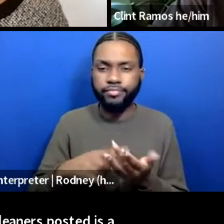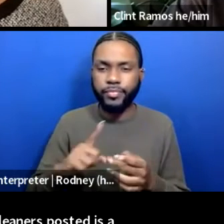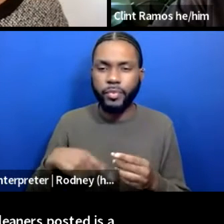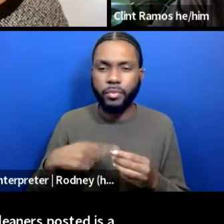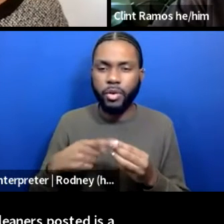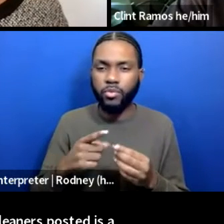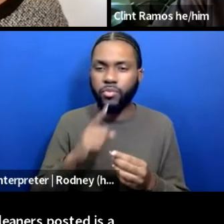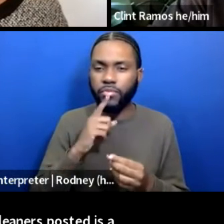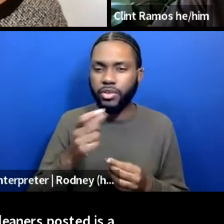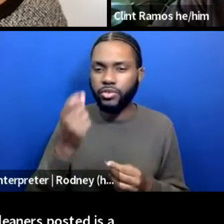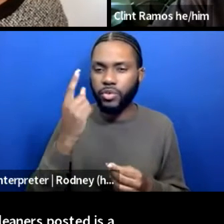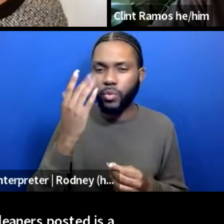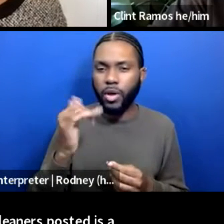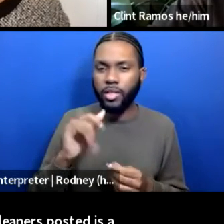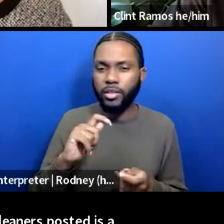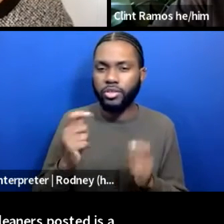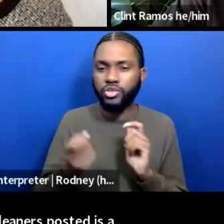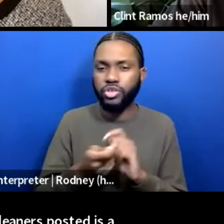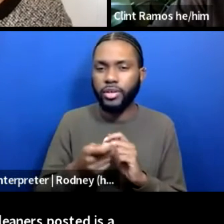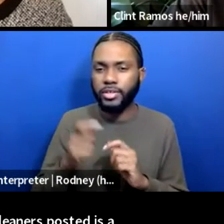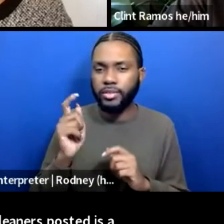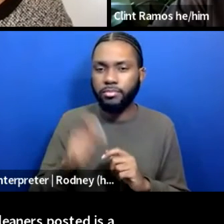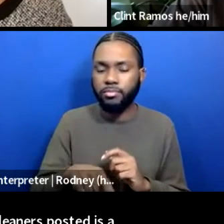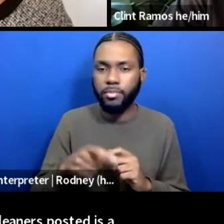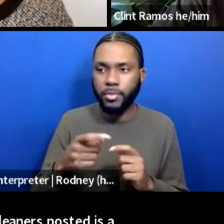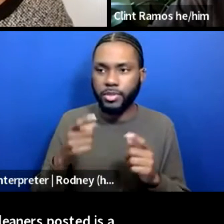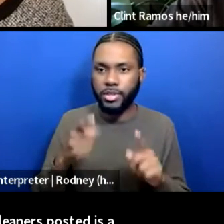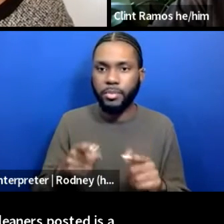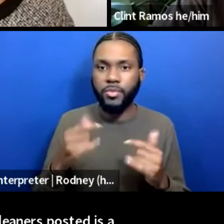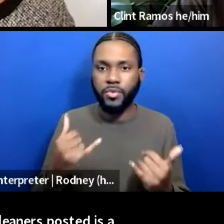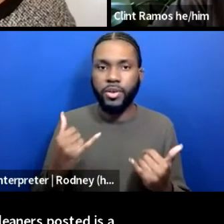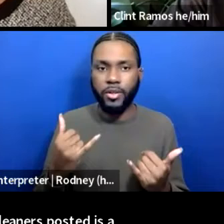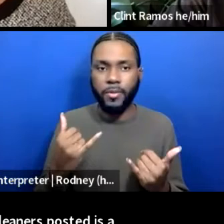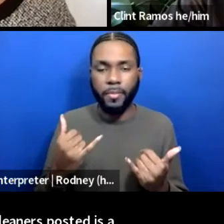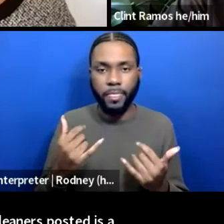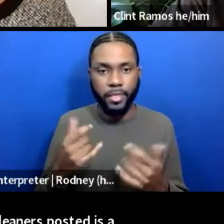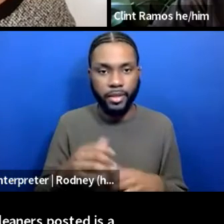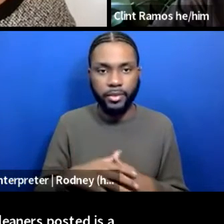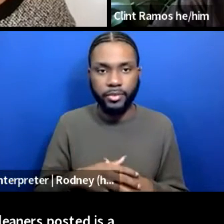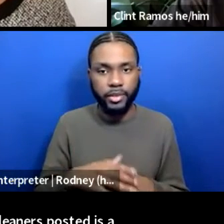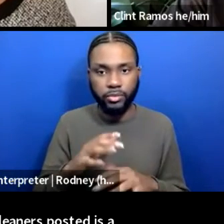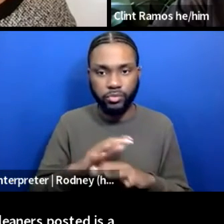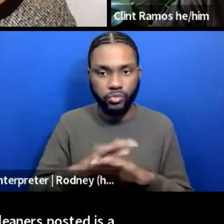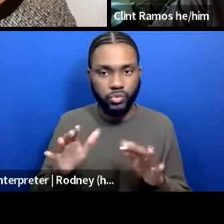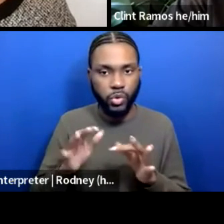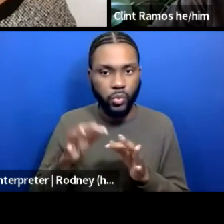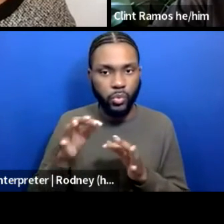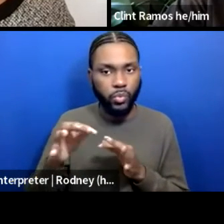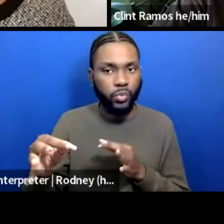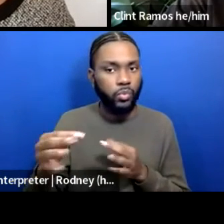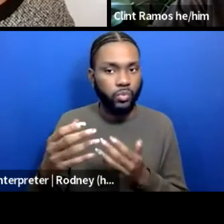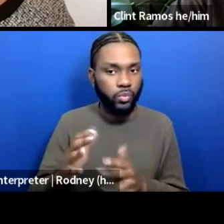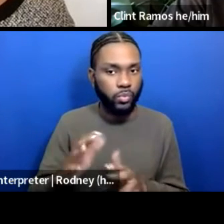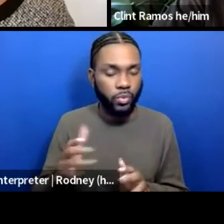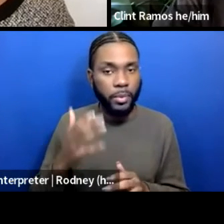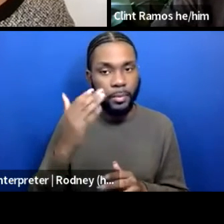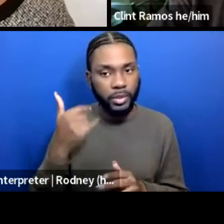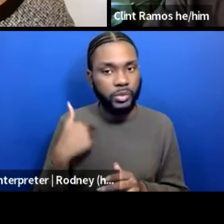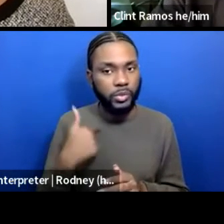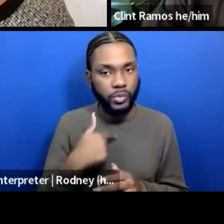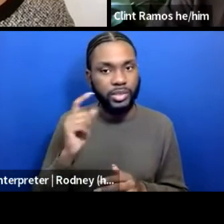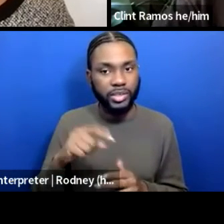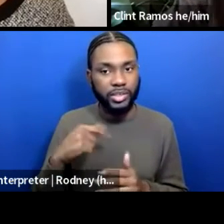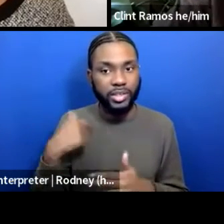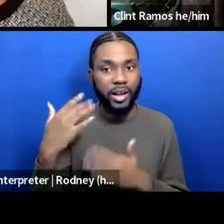why these changes have got to be made right now. They don't wait because we need this